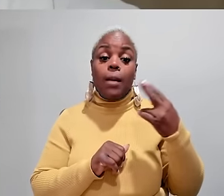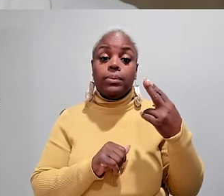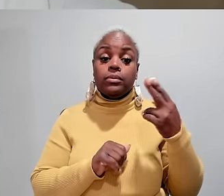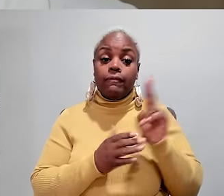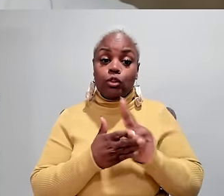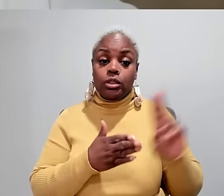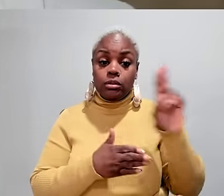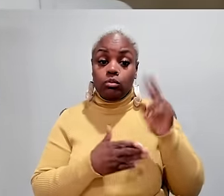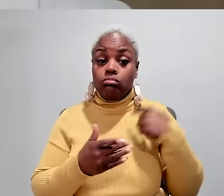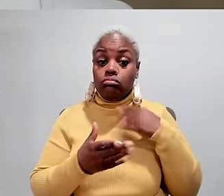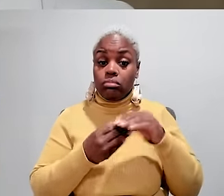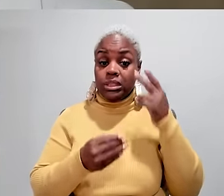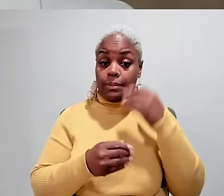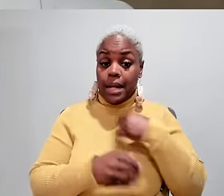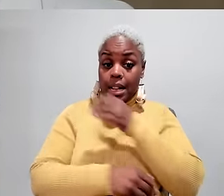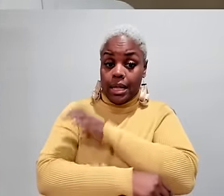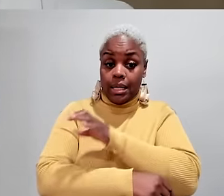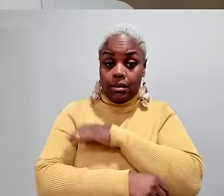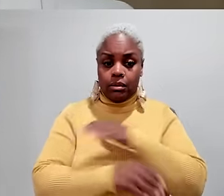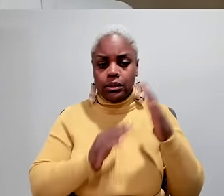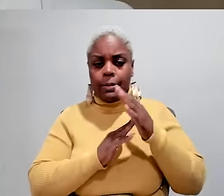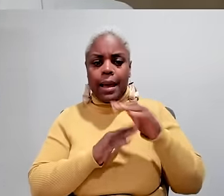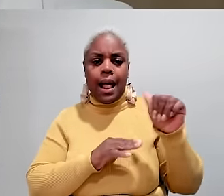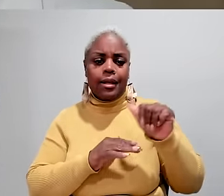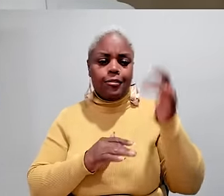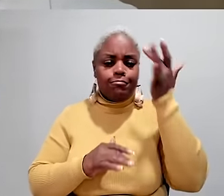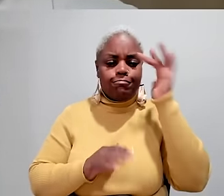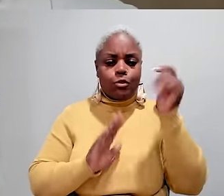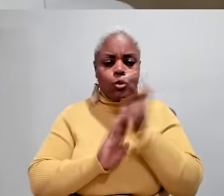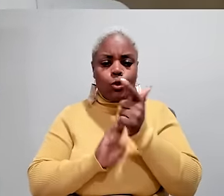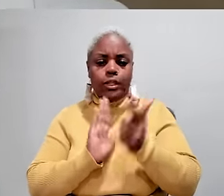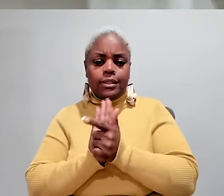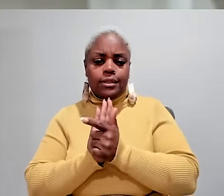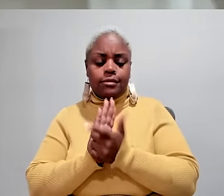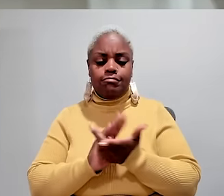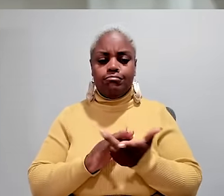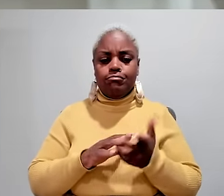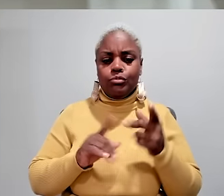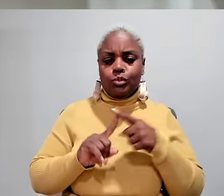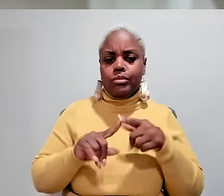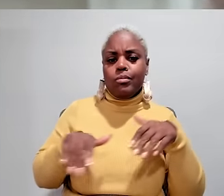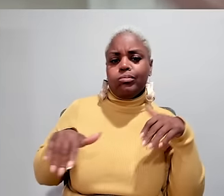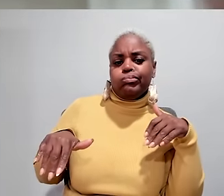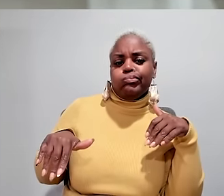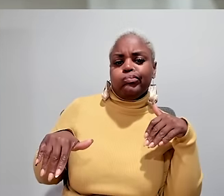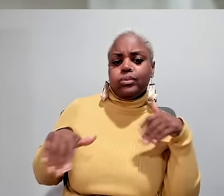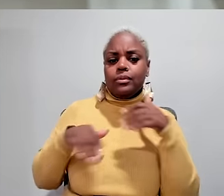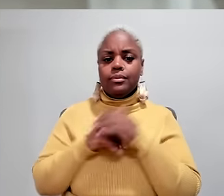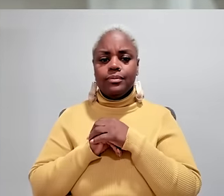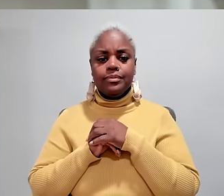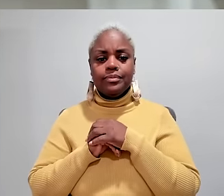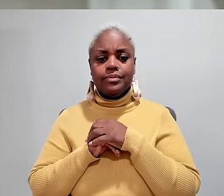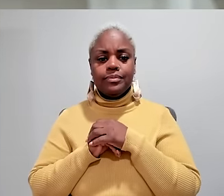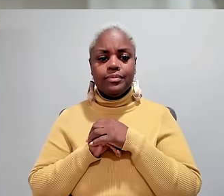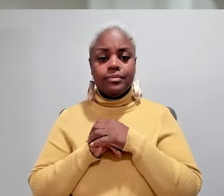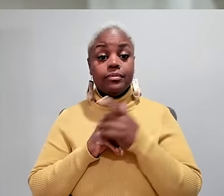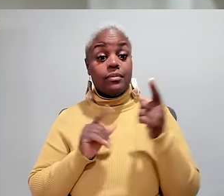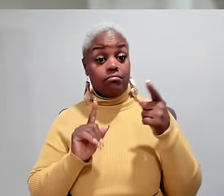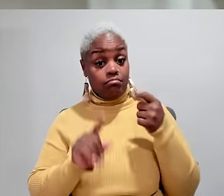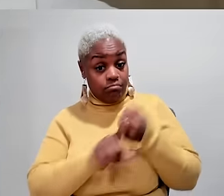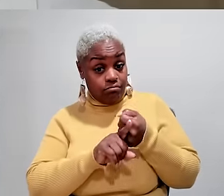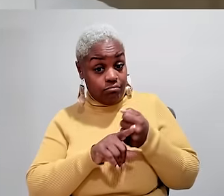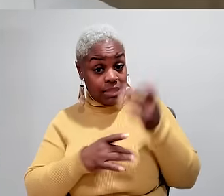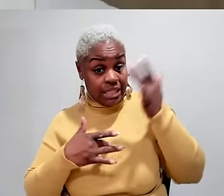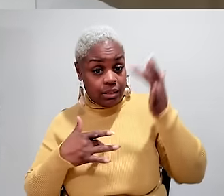there's a full range of what I see in my clinic from top athletes to brilliant attorneys to couch